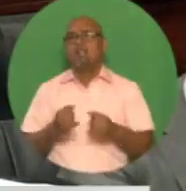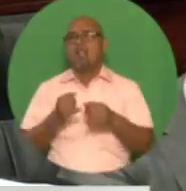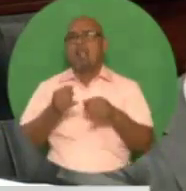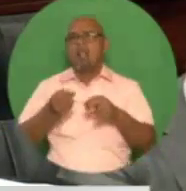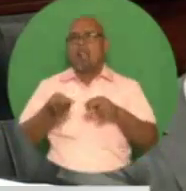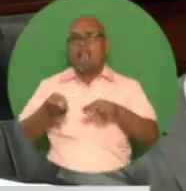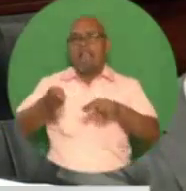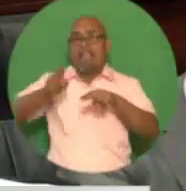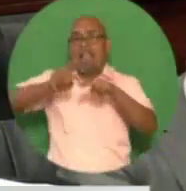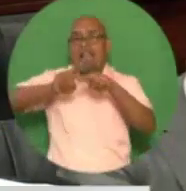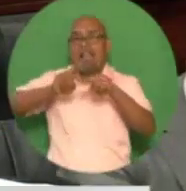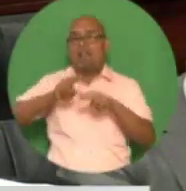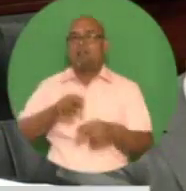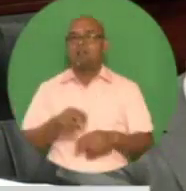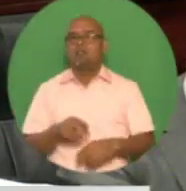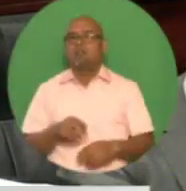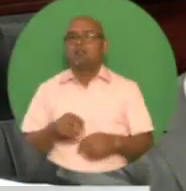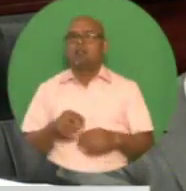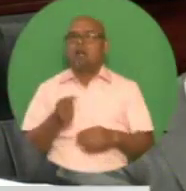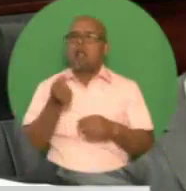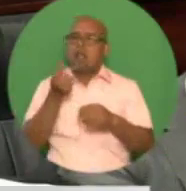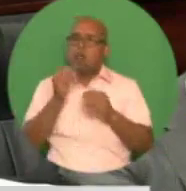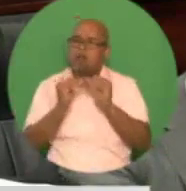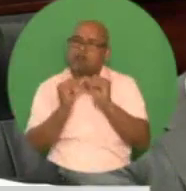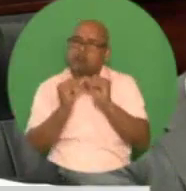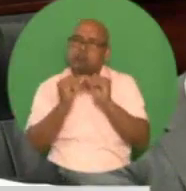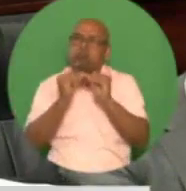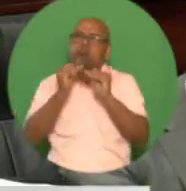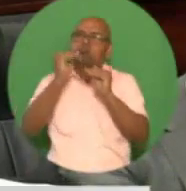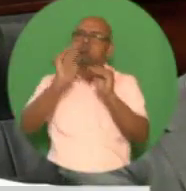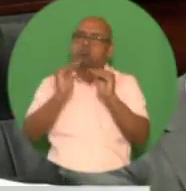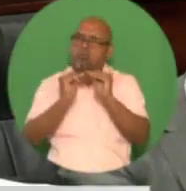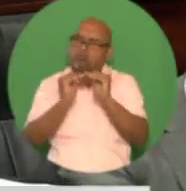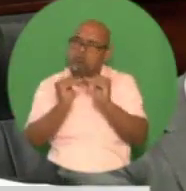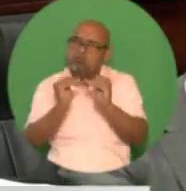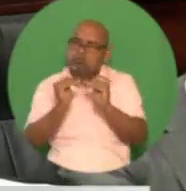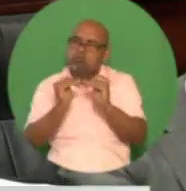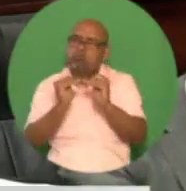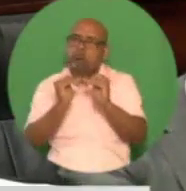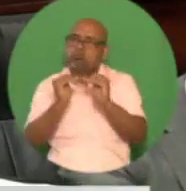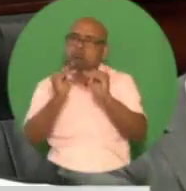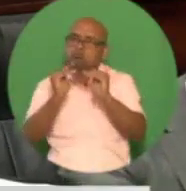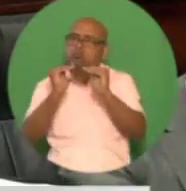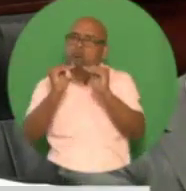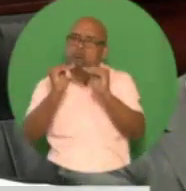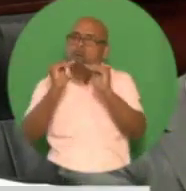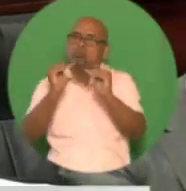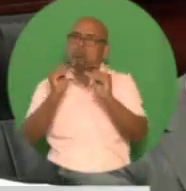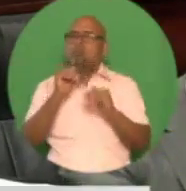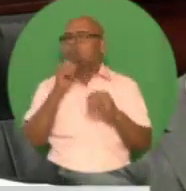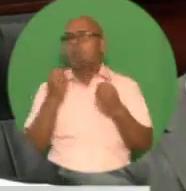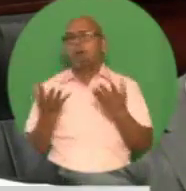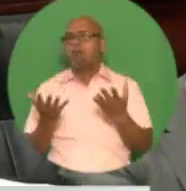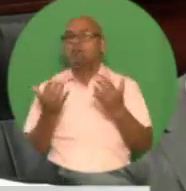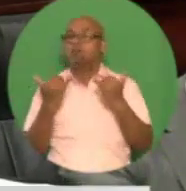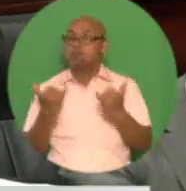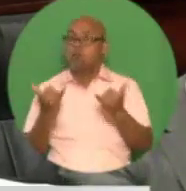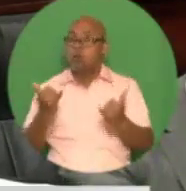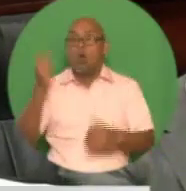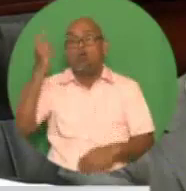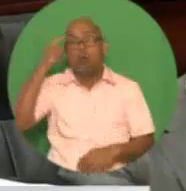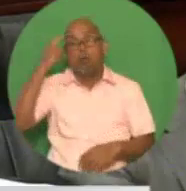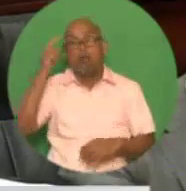in the period 2016 to 2018, and now down to 1 percent. Recovery is taking